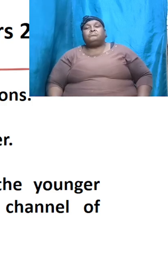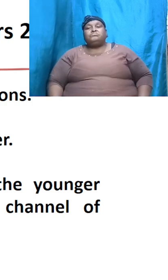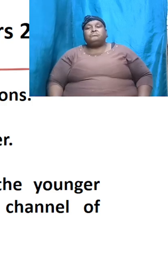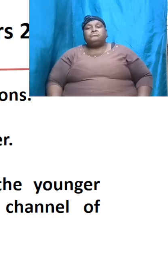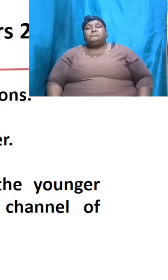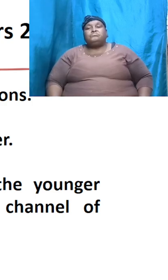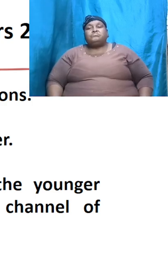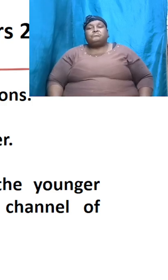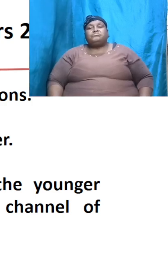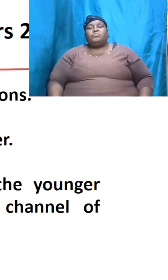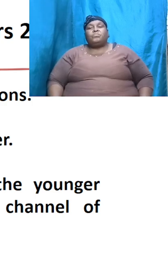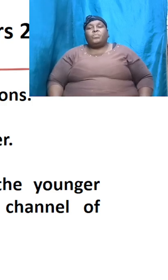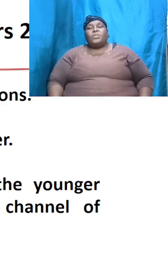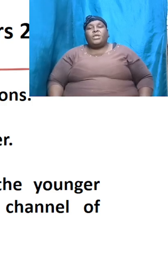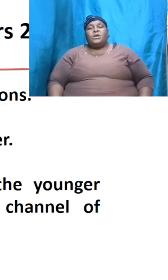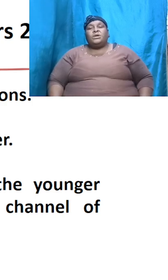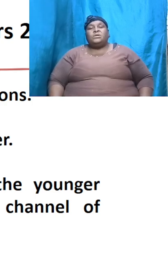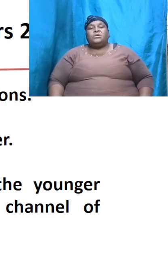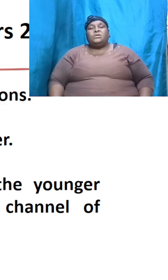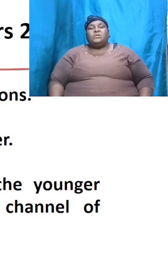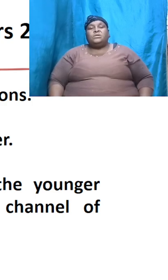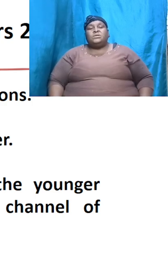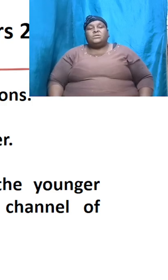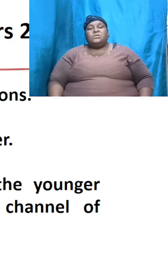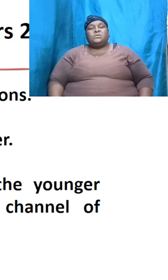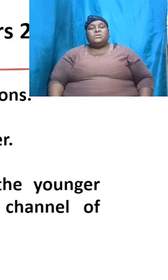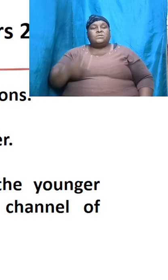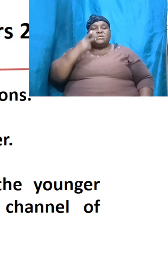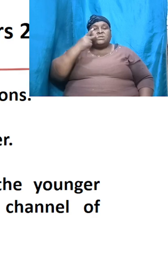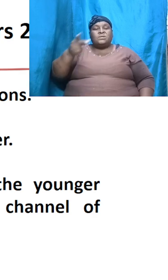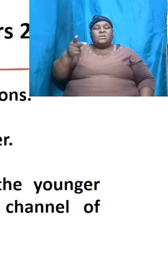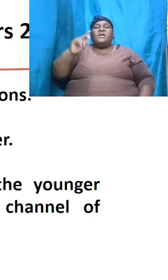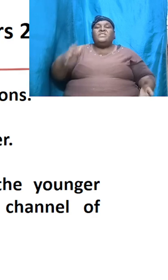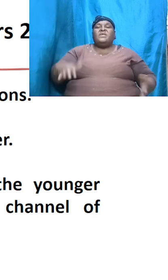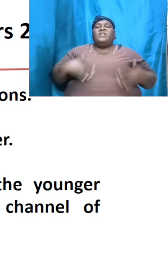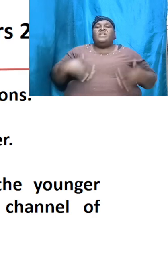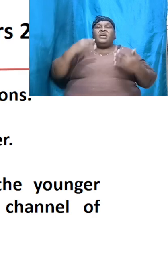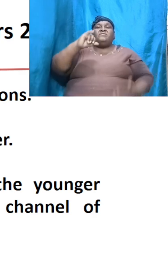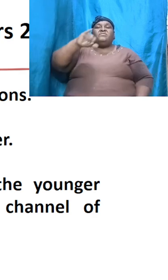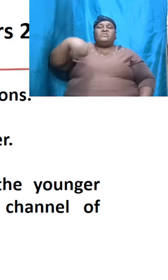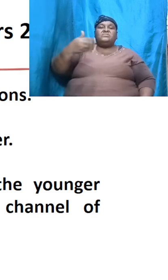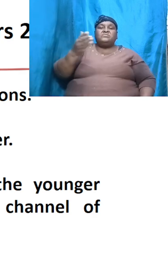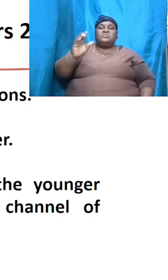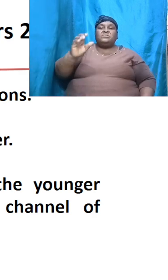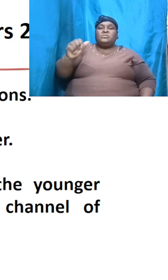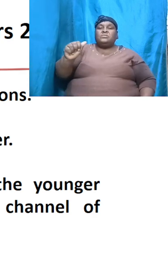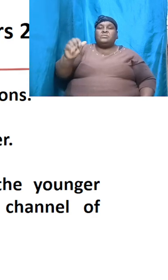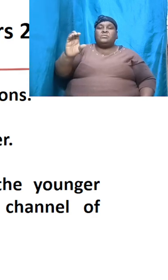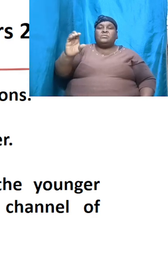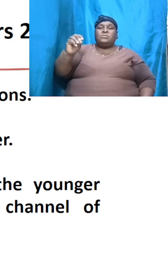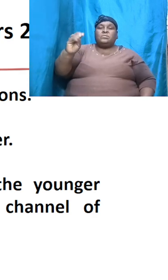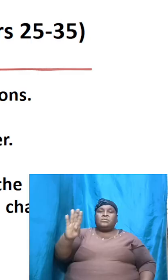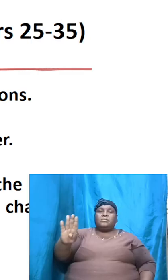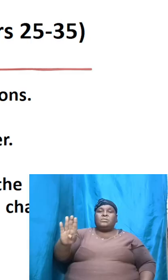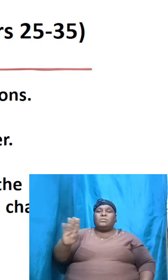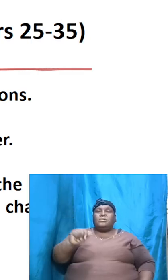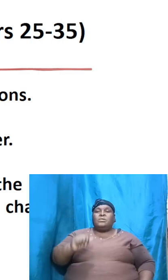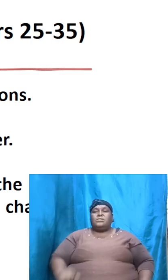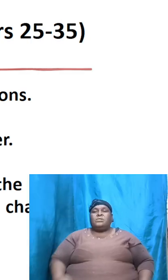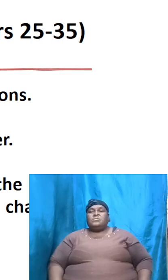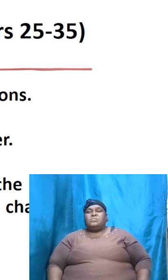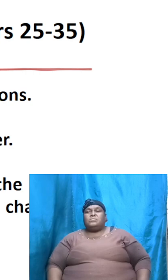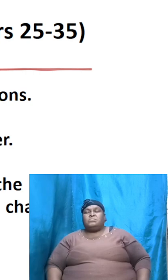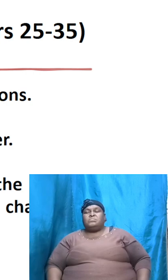at the life of Jacob and we are going to look at some outstanding